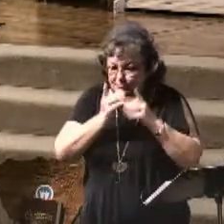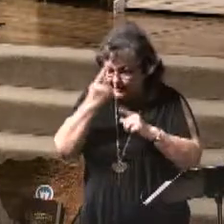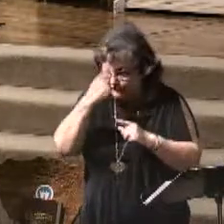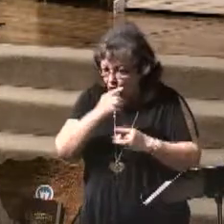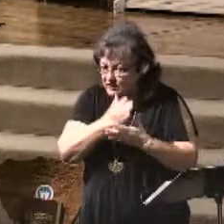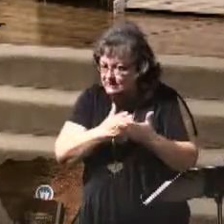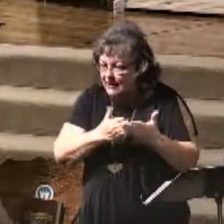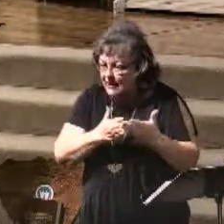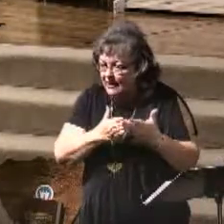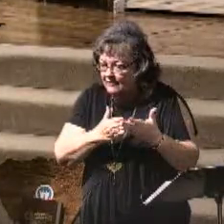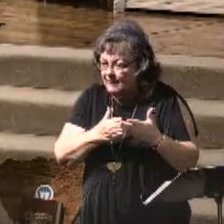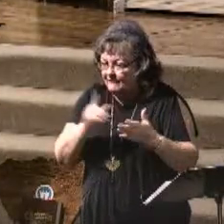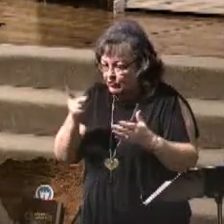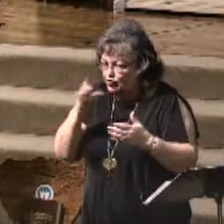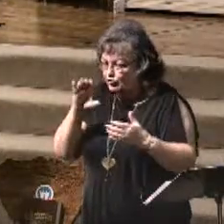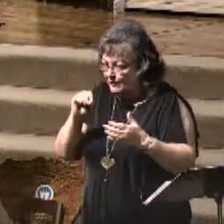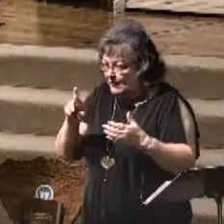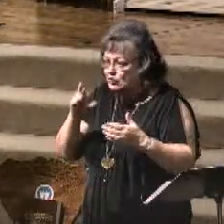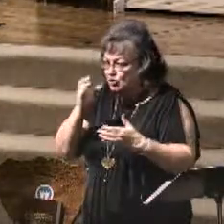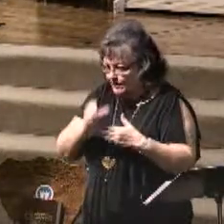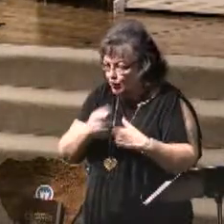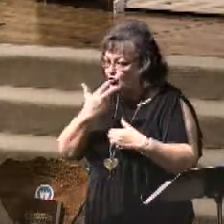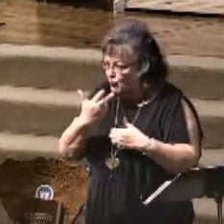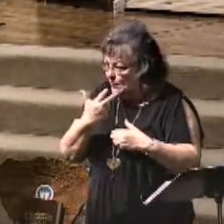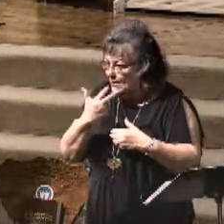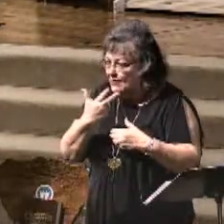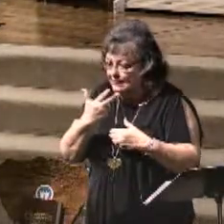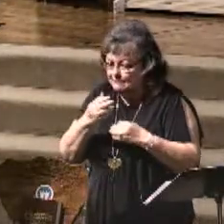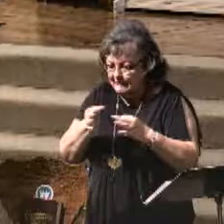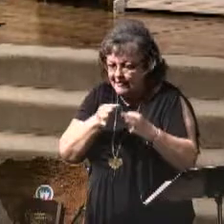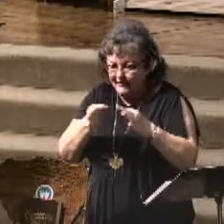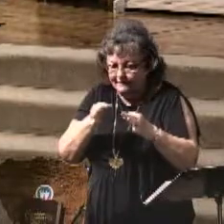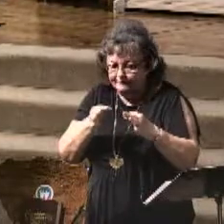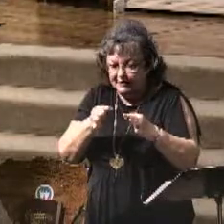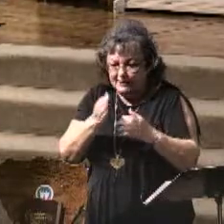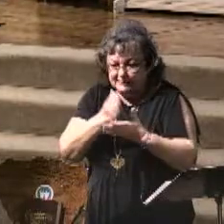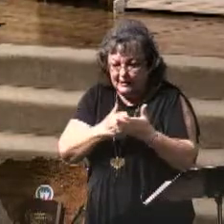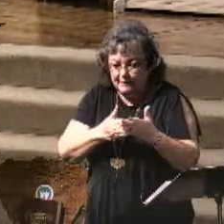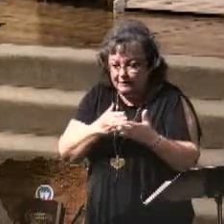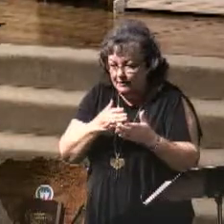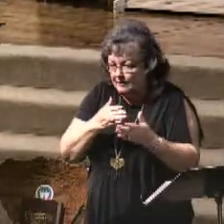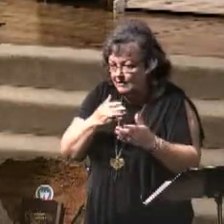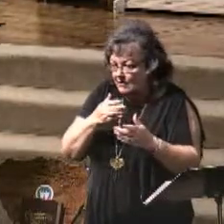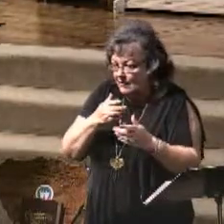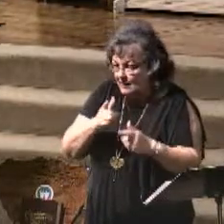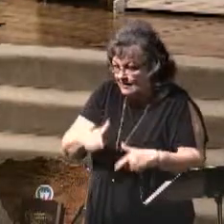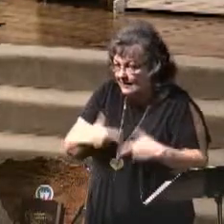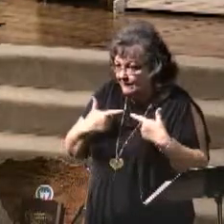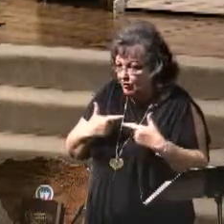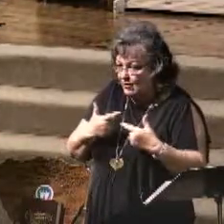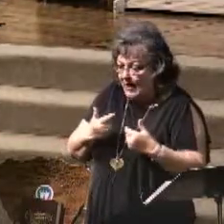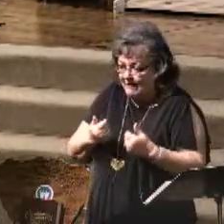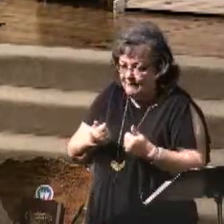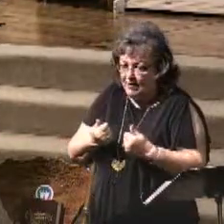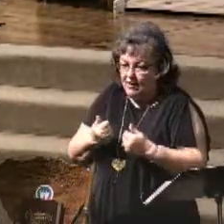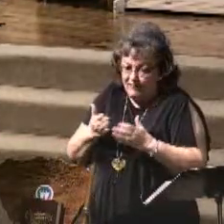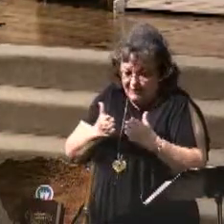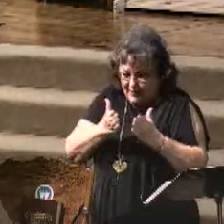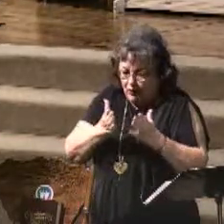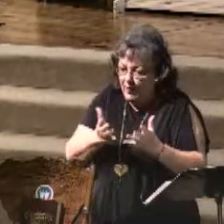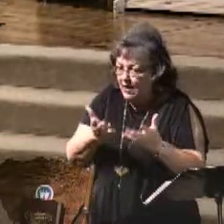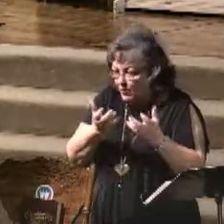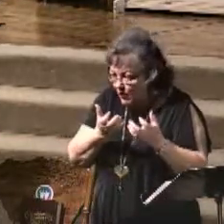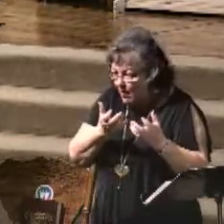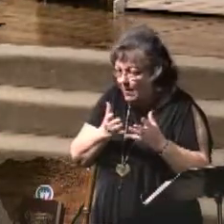We're told that in 1 Corinthians 3. Some who have lived their life to the flesh and lived their life to their own selfish will and that kind of